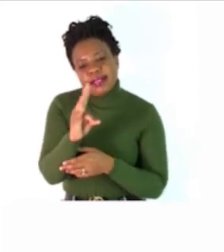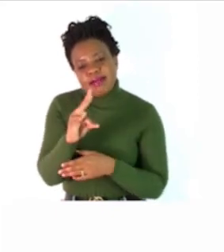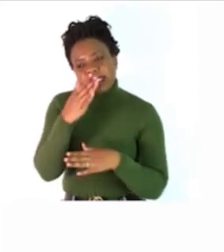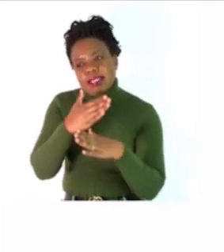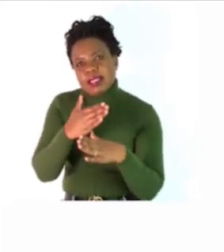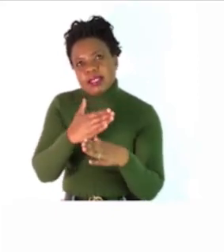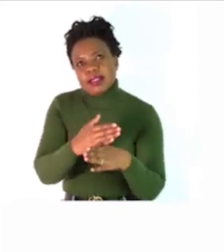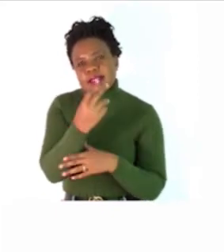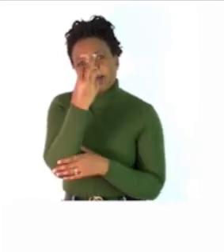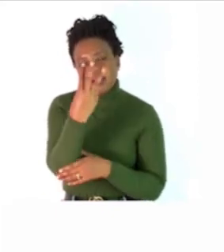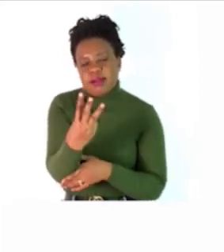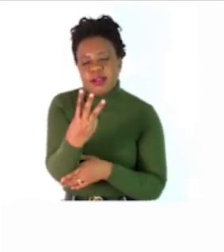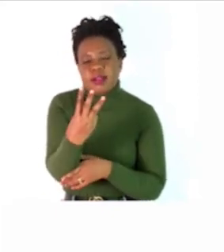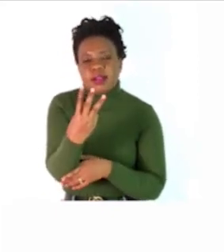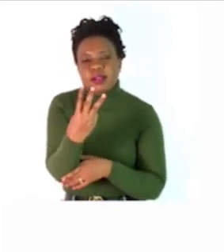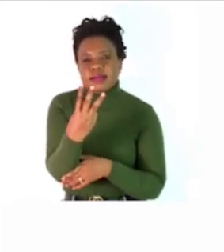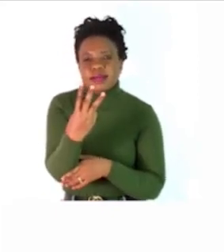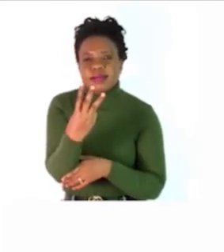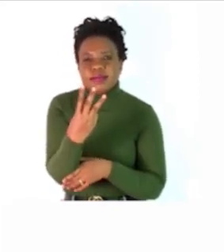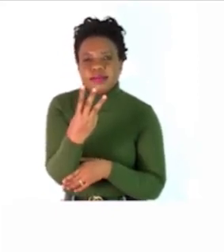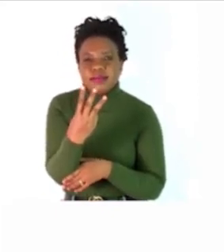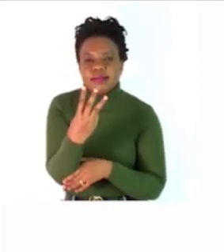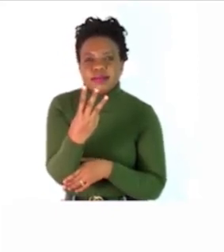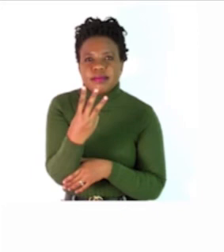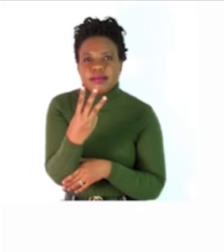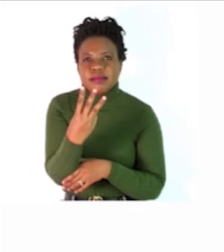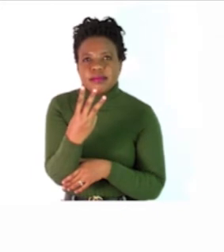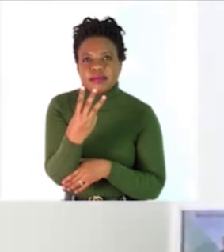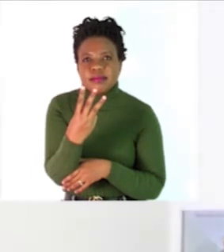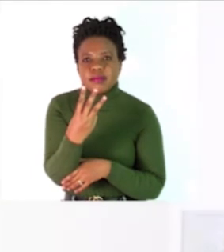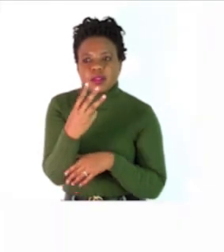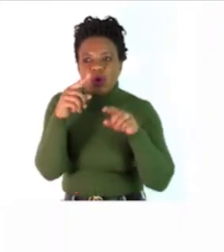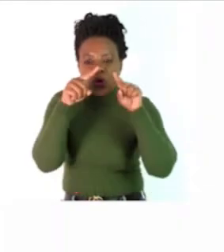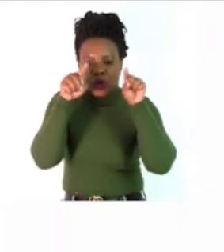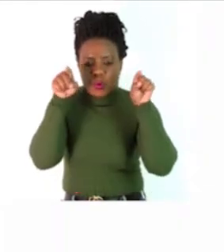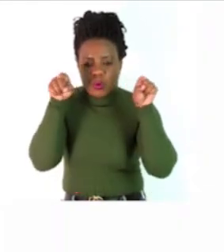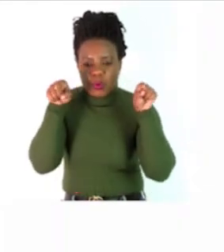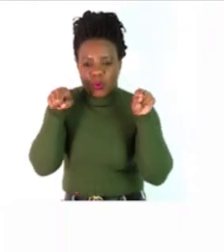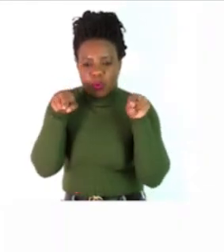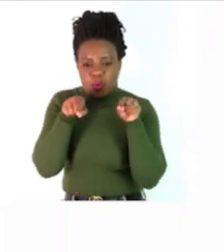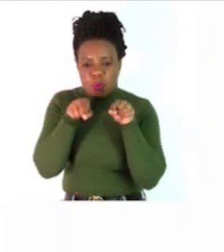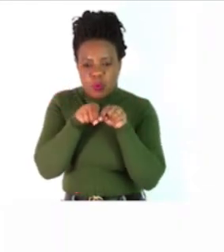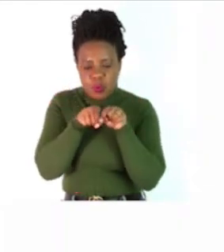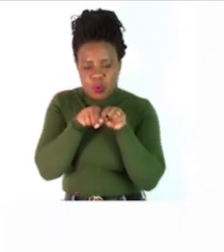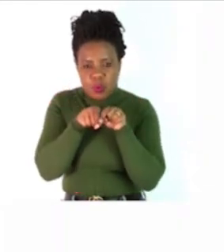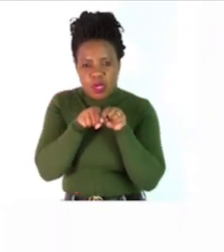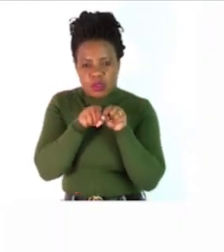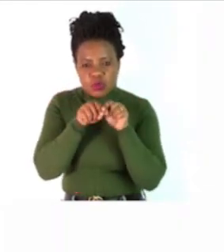activity number three on page seven search for the hidden words and the color them in